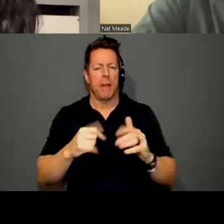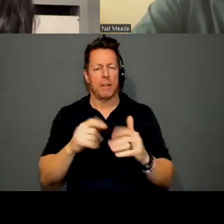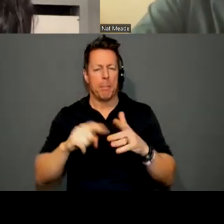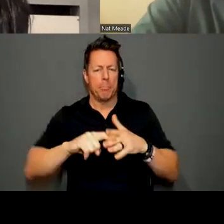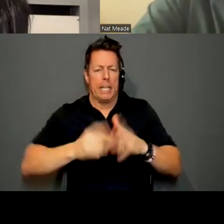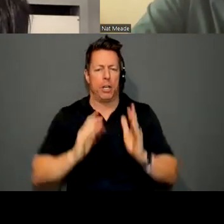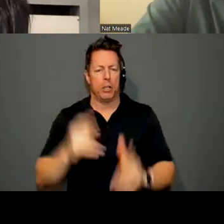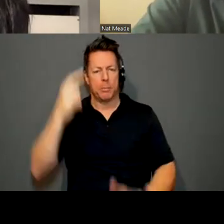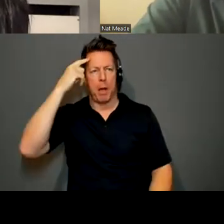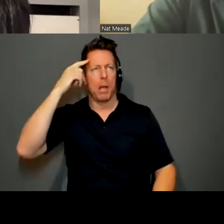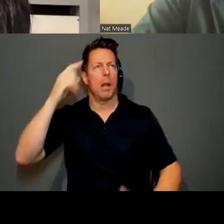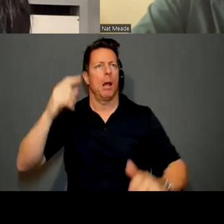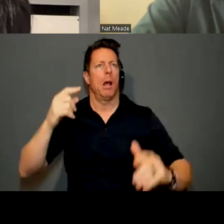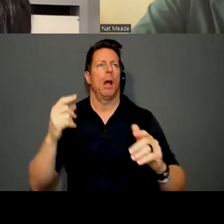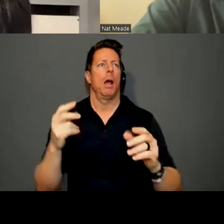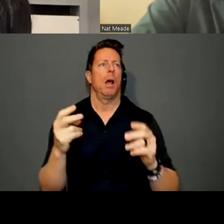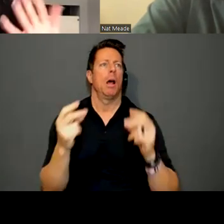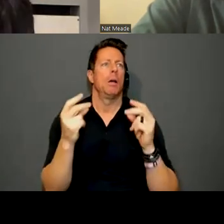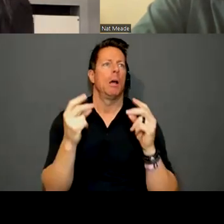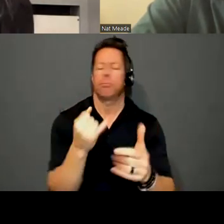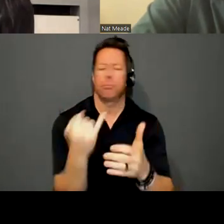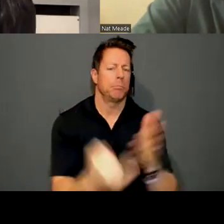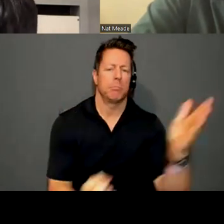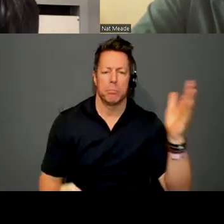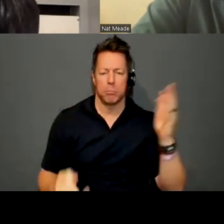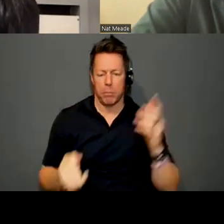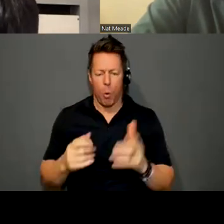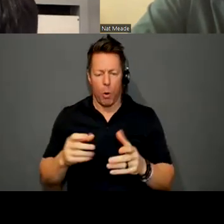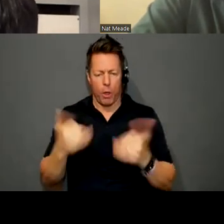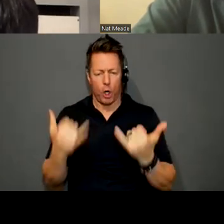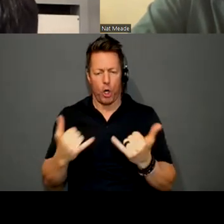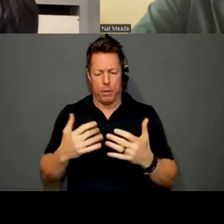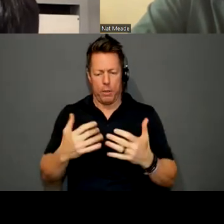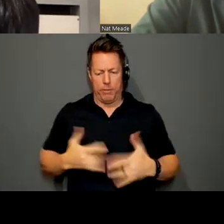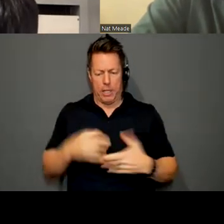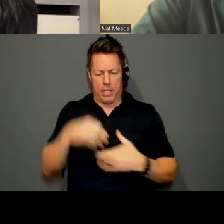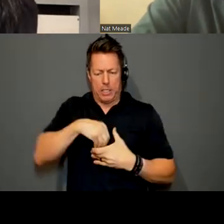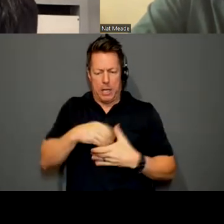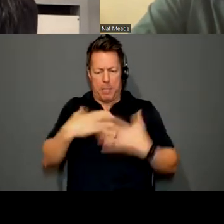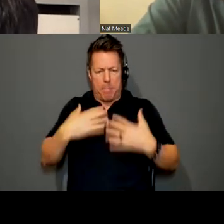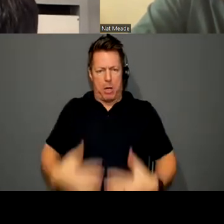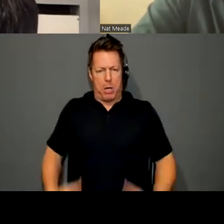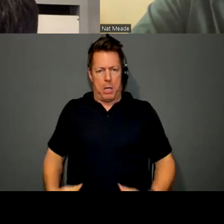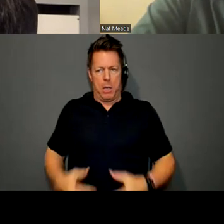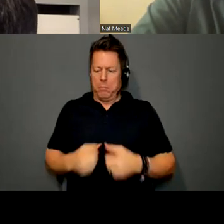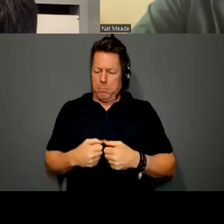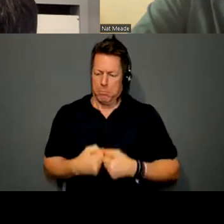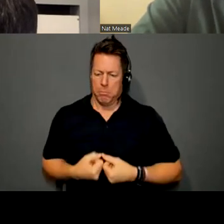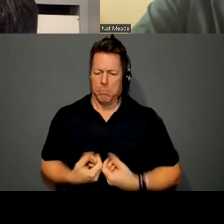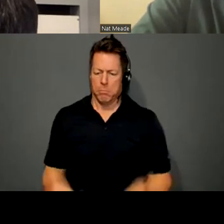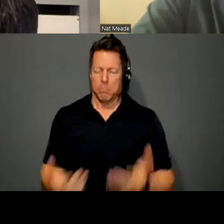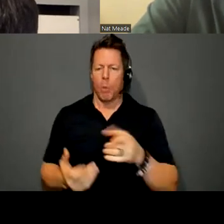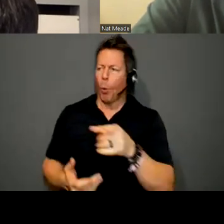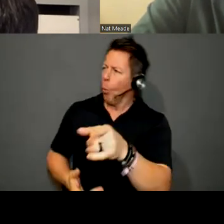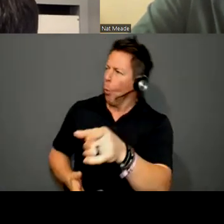just allowing the space or the current state of my body to respond accordingly. Ooh, that's something I can add